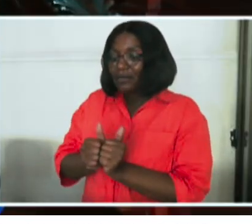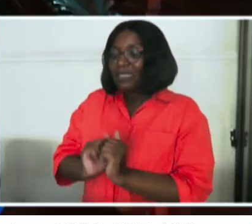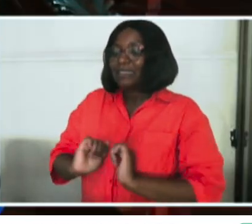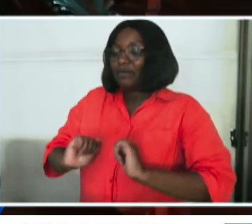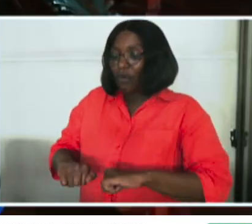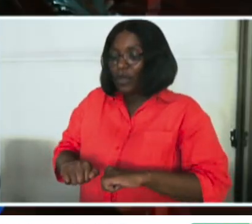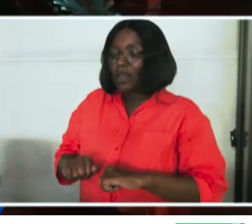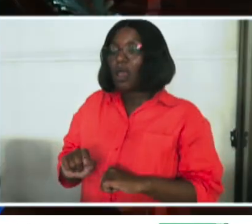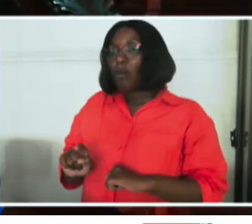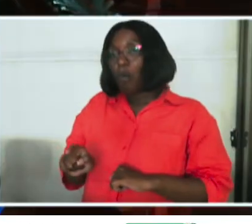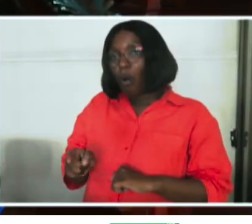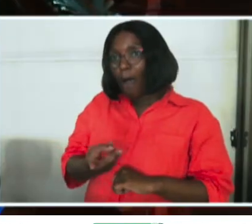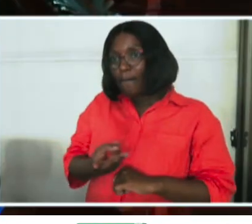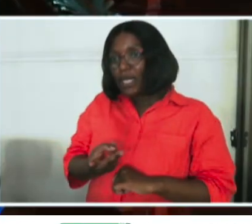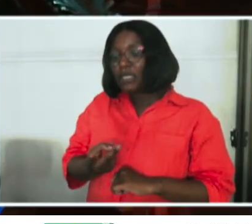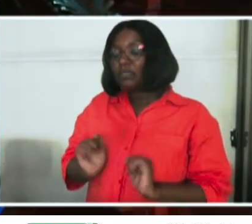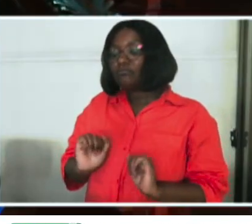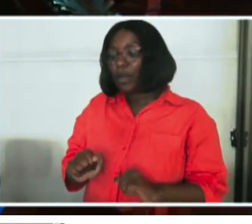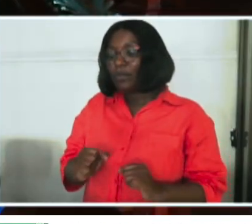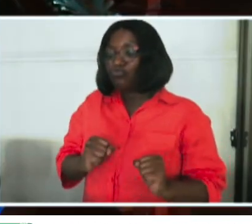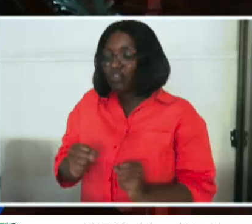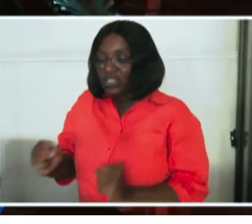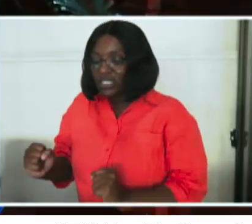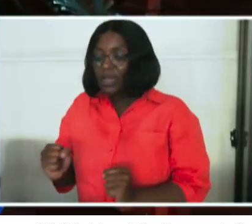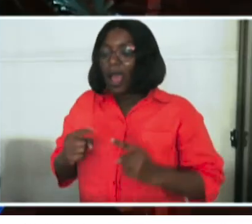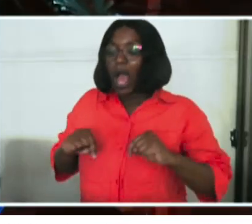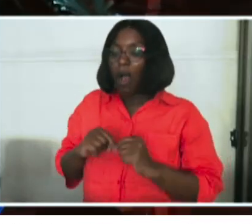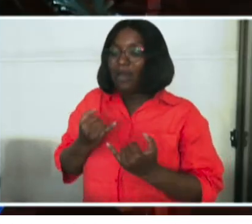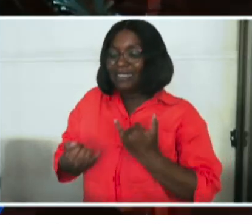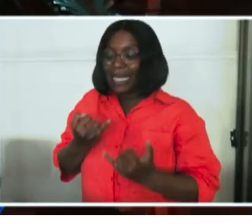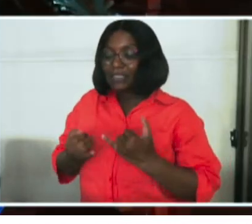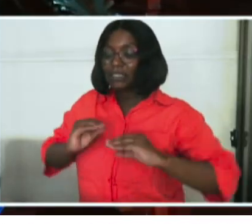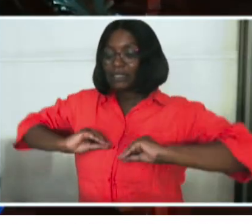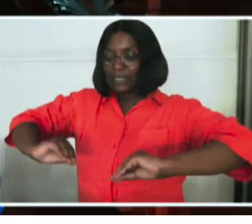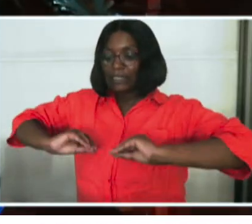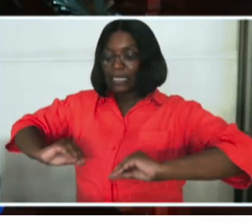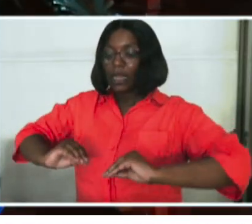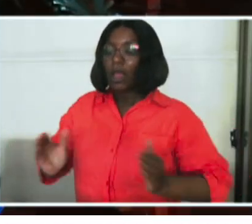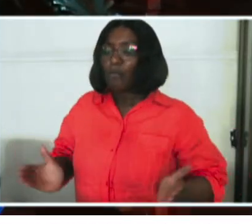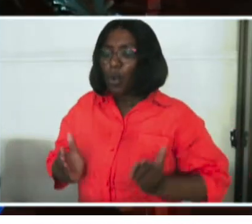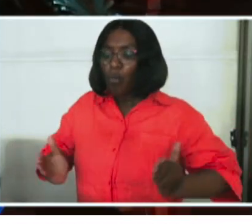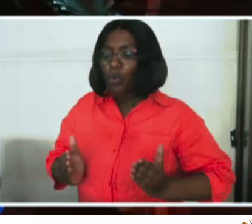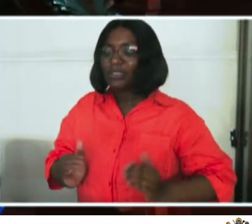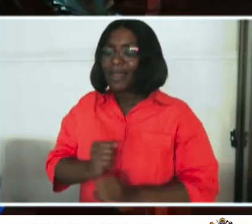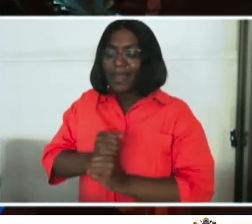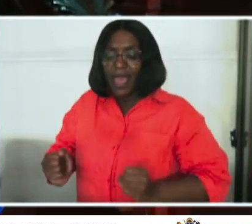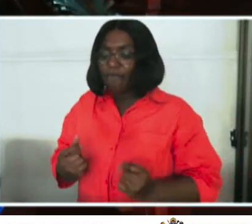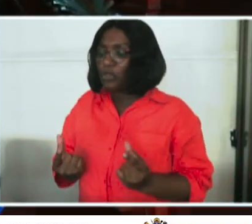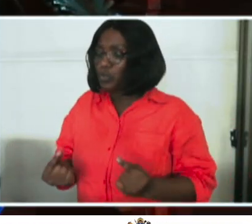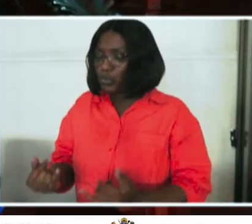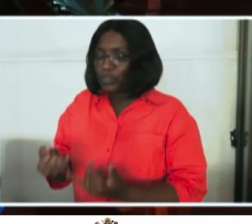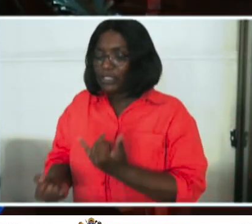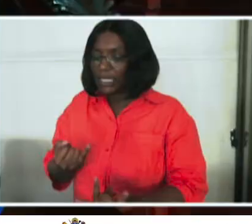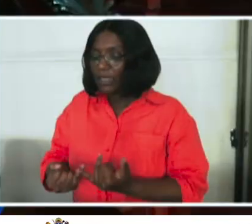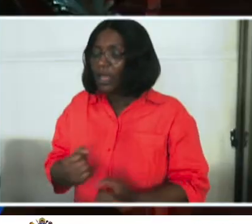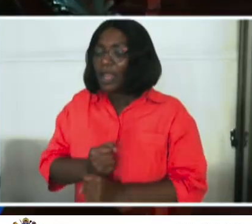will strengthen our sex education programs, promote abstinence, and discuss the contribution of